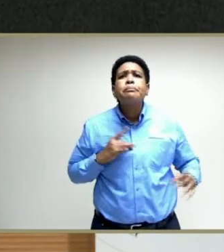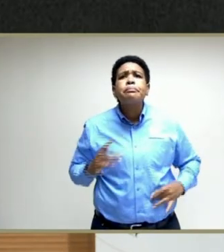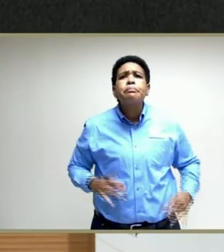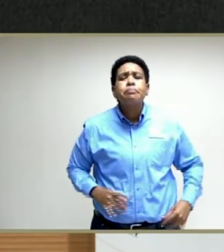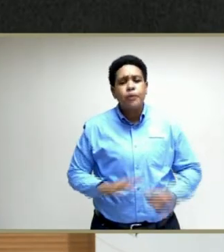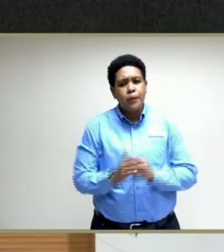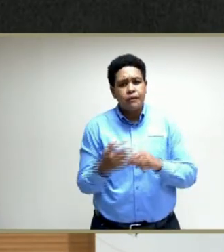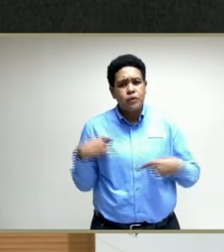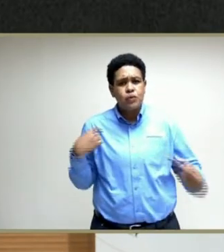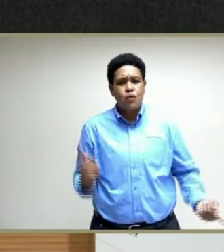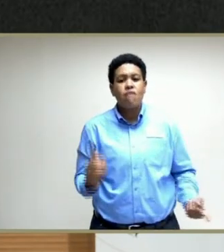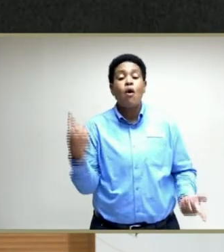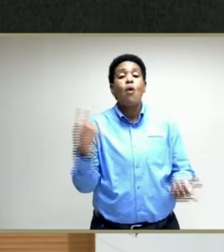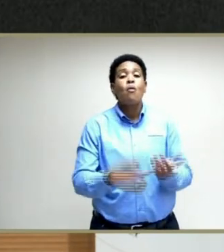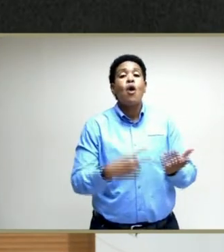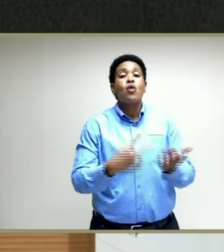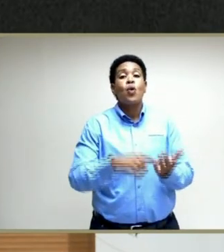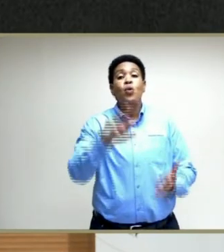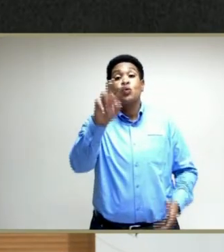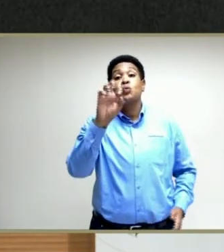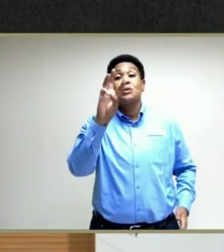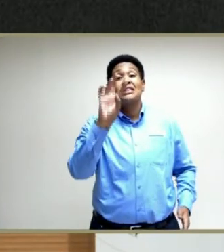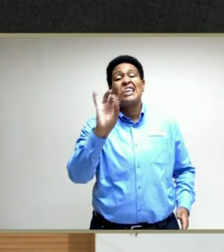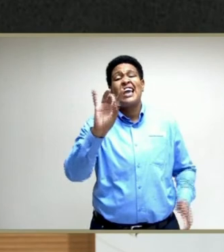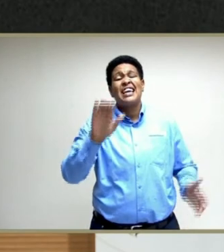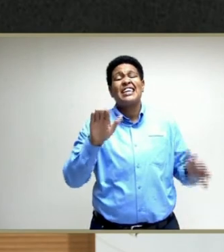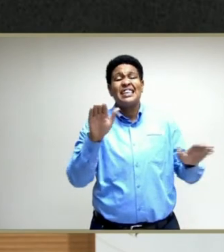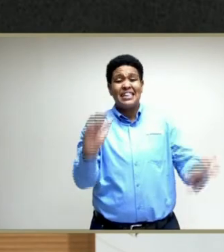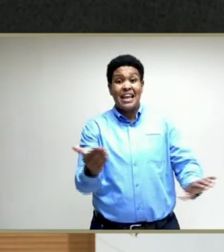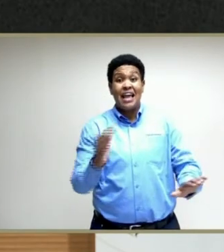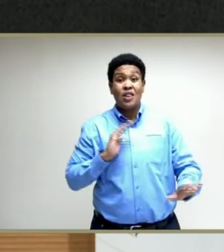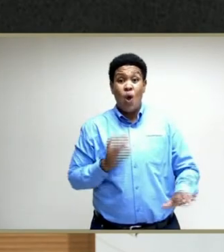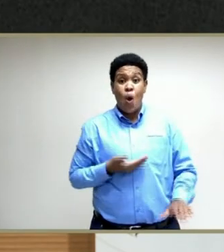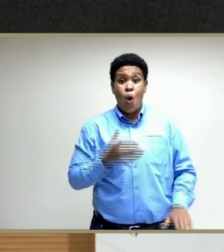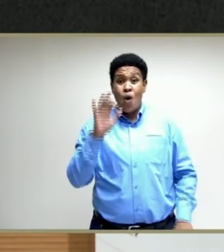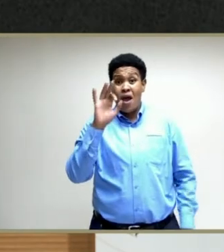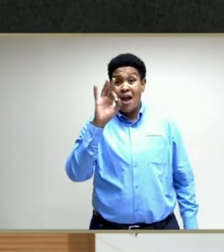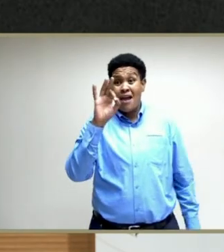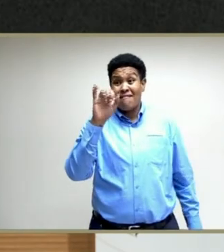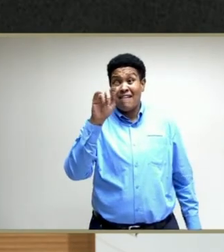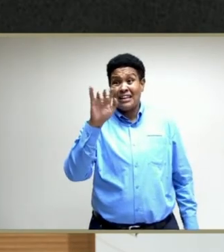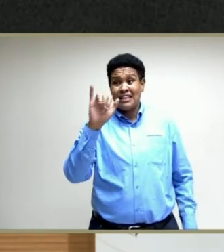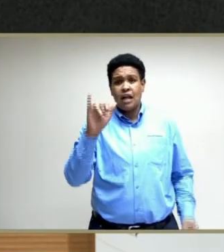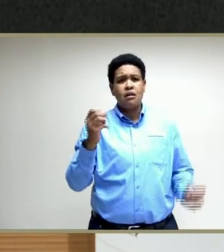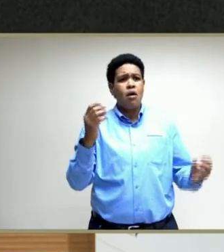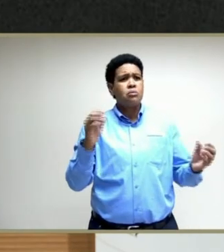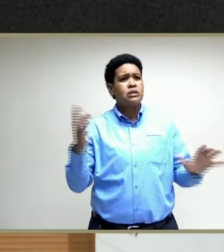,268 deaths. Our case fatality rate is at 2.3%.